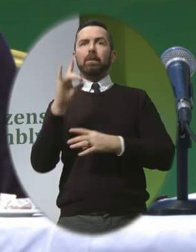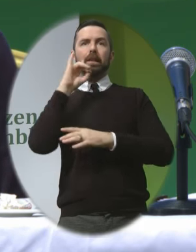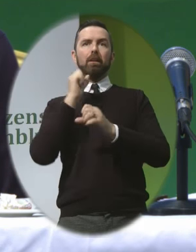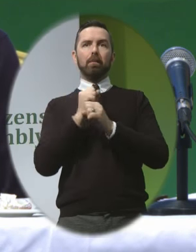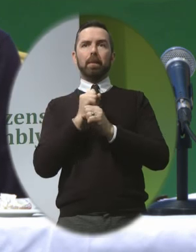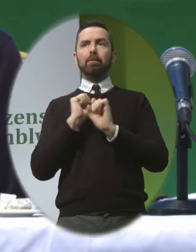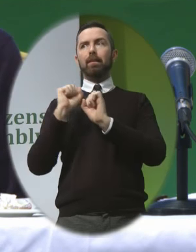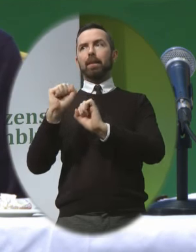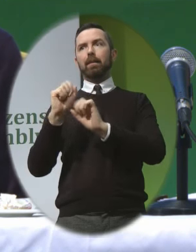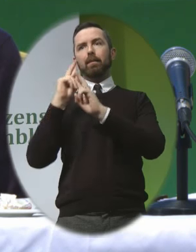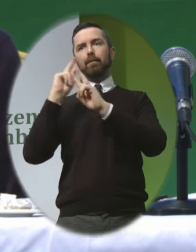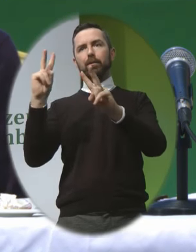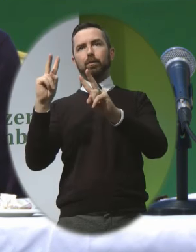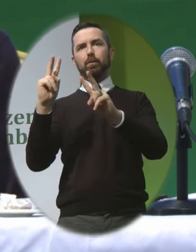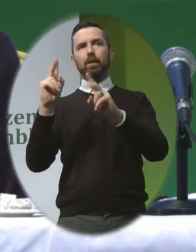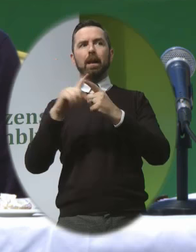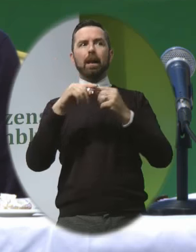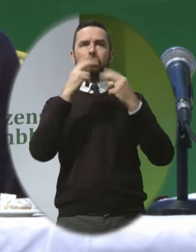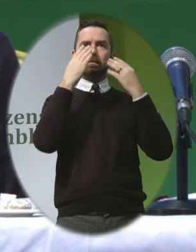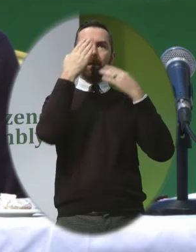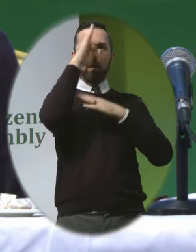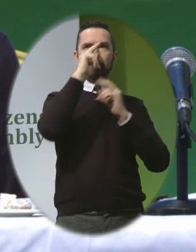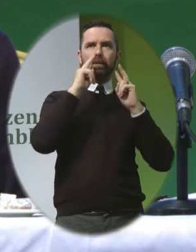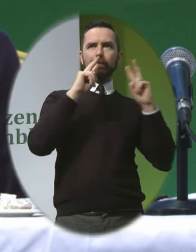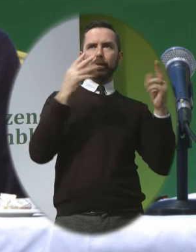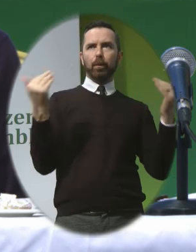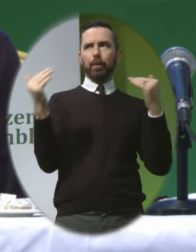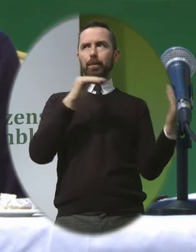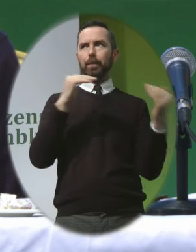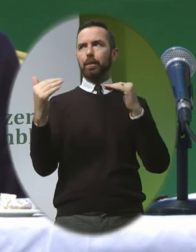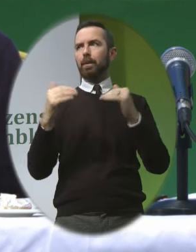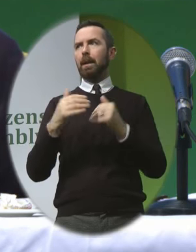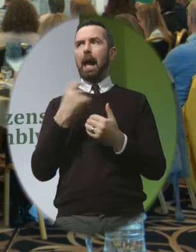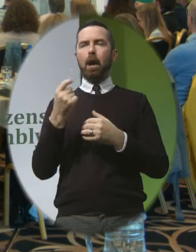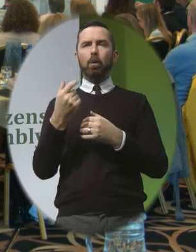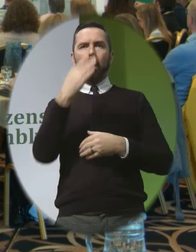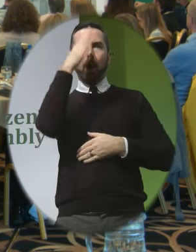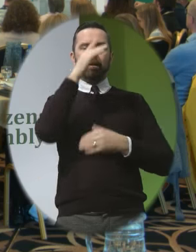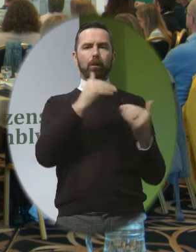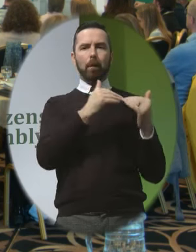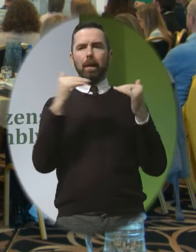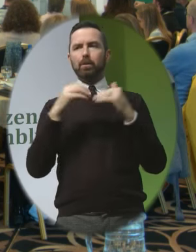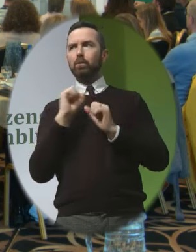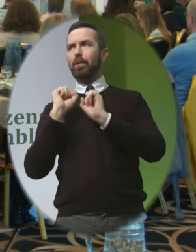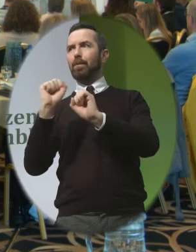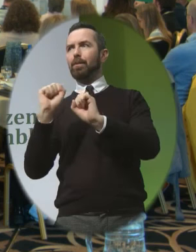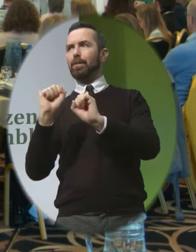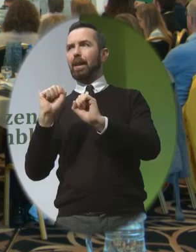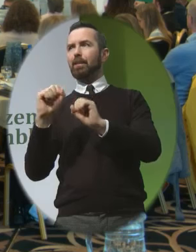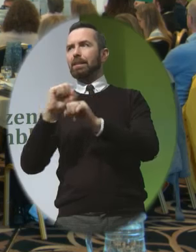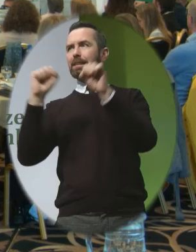regime Sits amongst other developed nations And as has been repeated I think this weekend